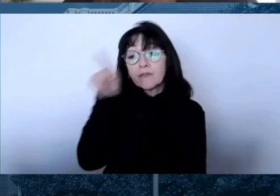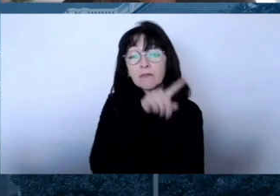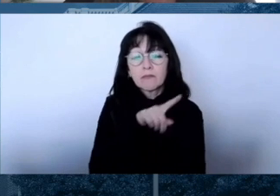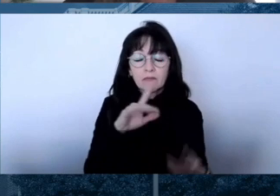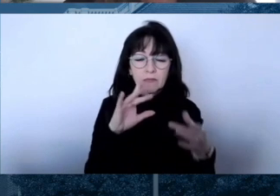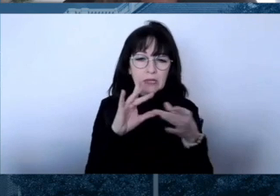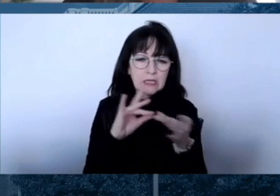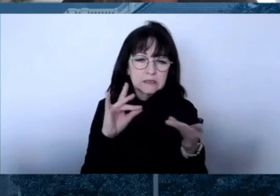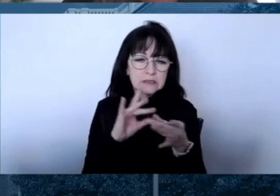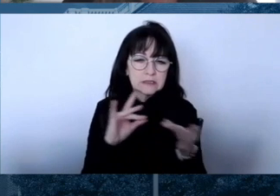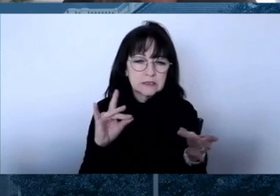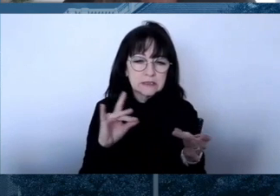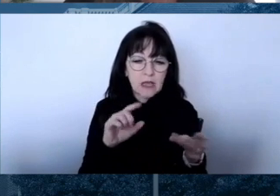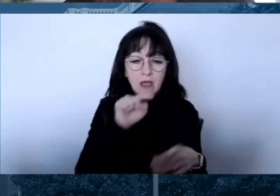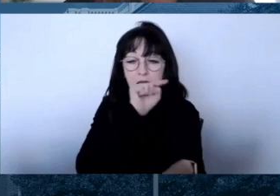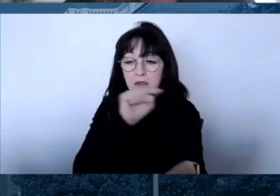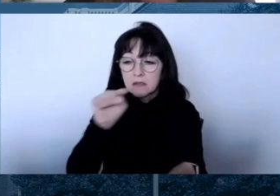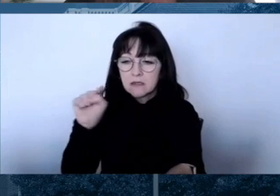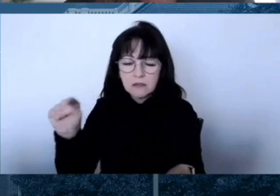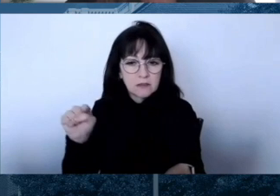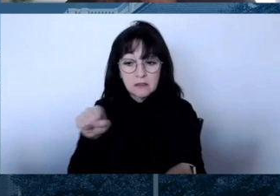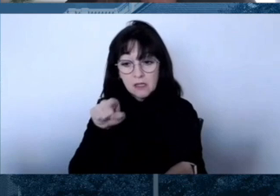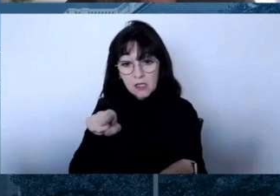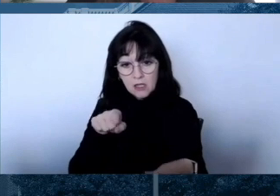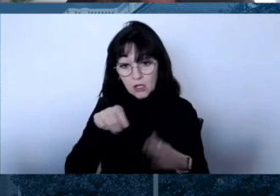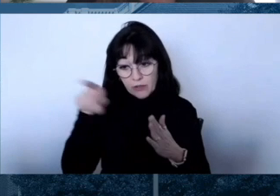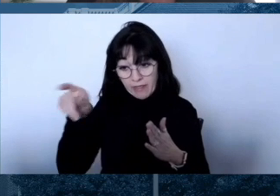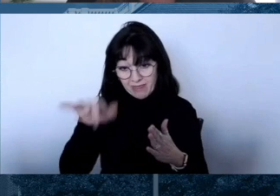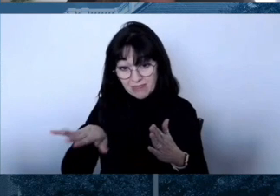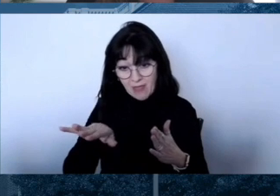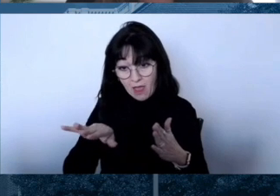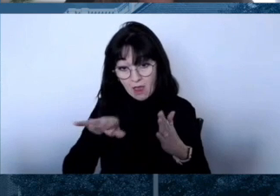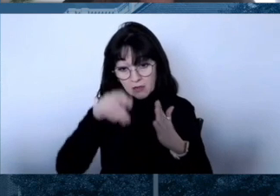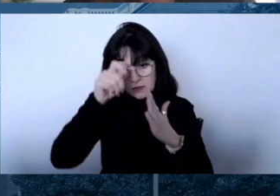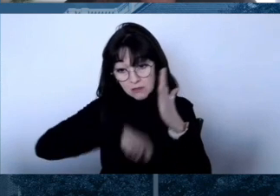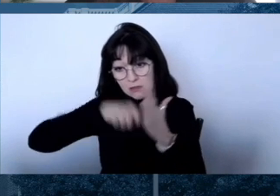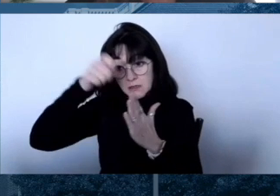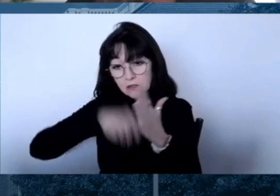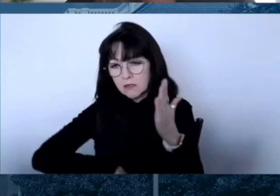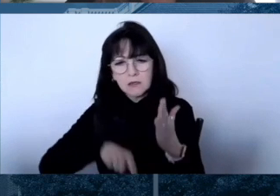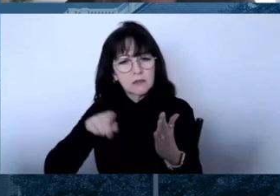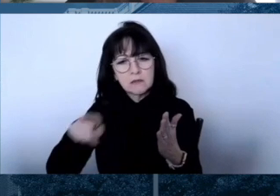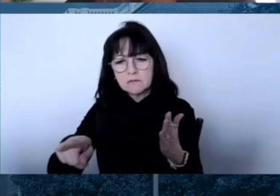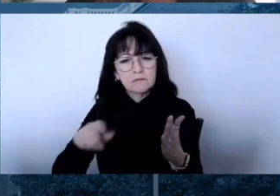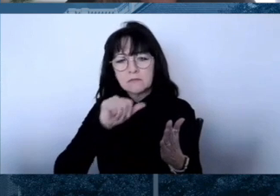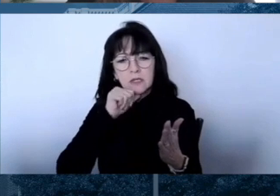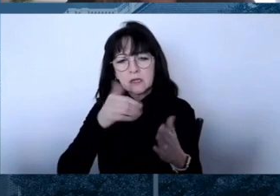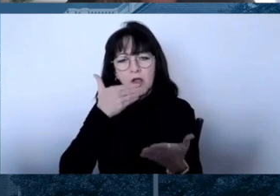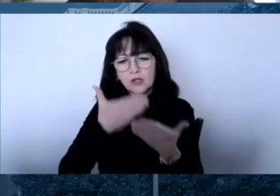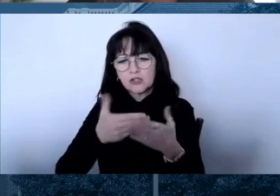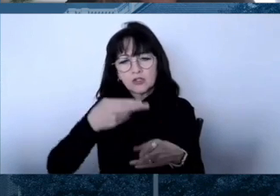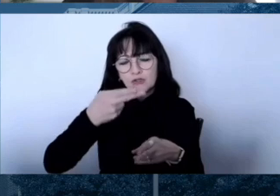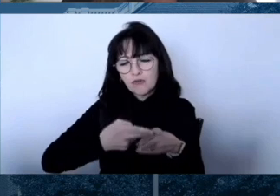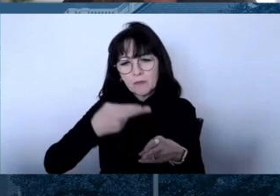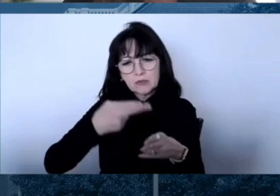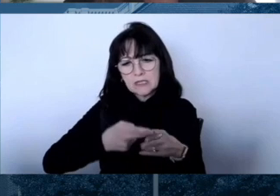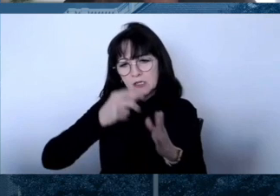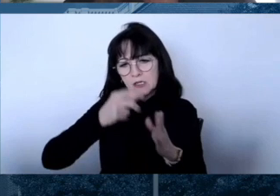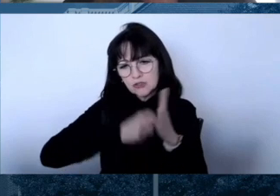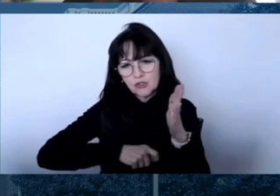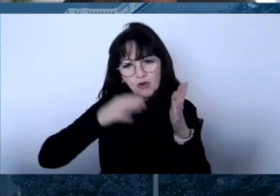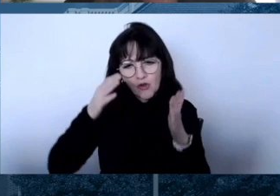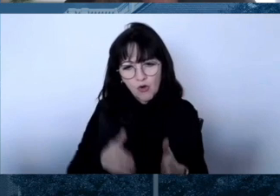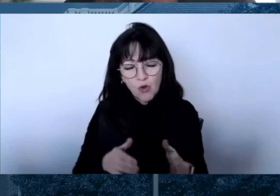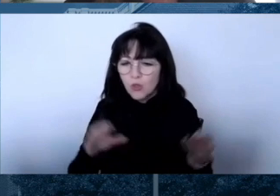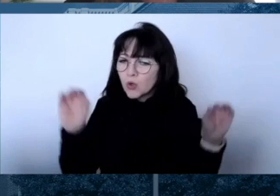authors, who are not credible scientists, they cherry-picked the studies that they used. It was not peer-reviewed by scientists, scientists, and then